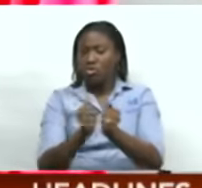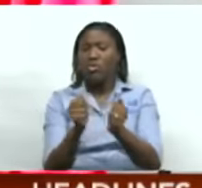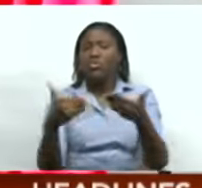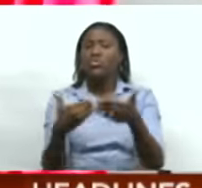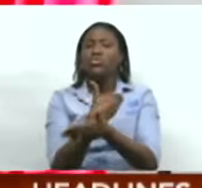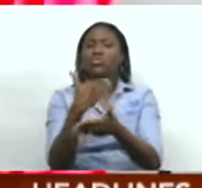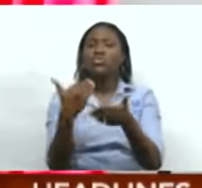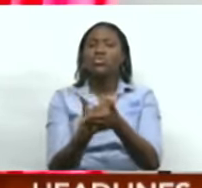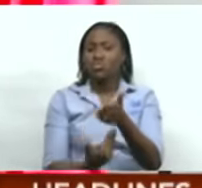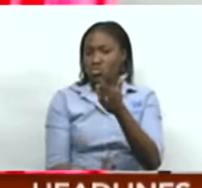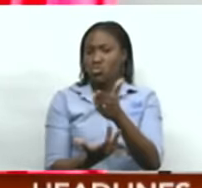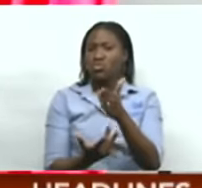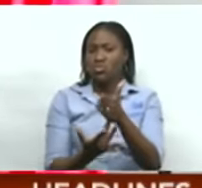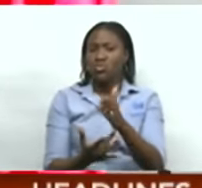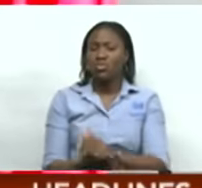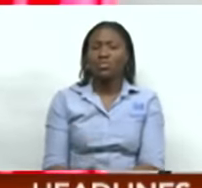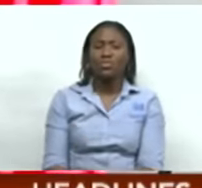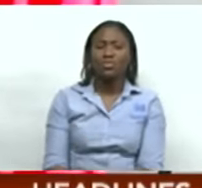more valuable operations.